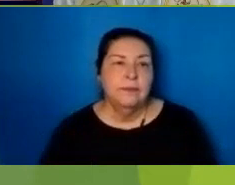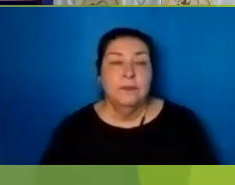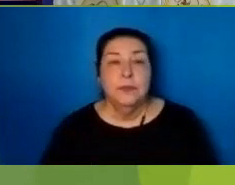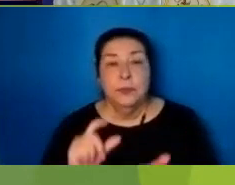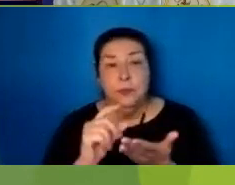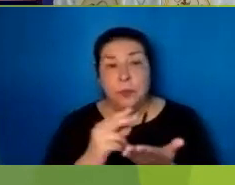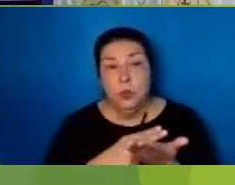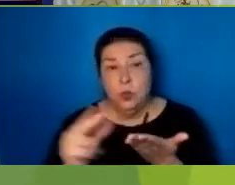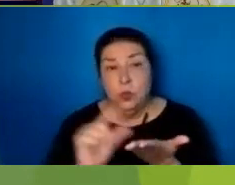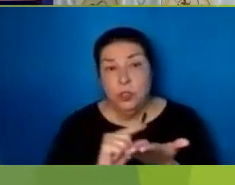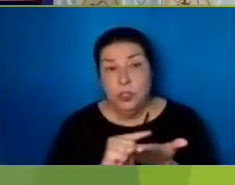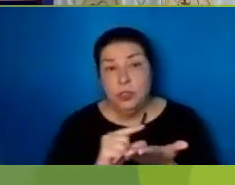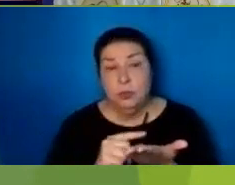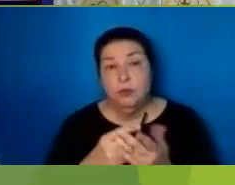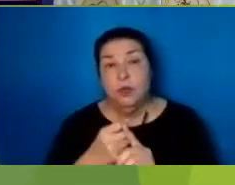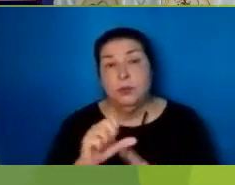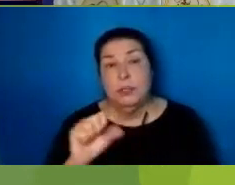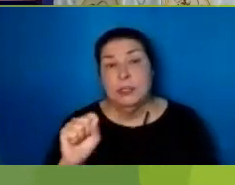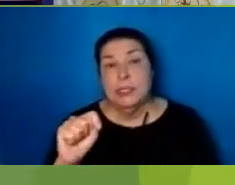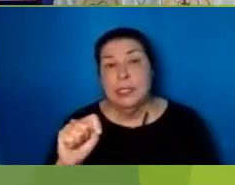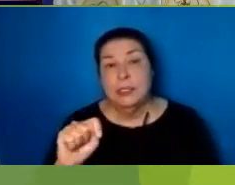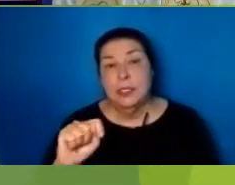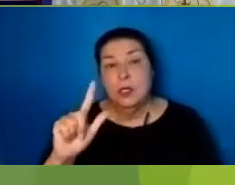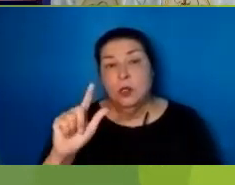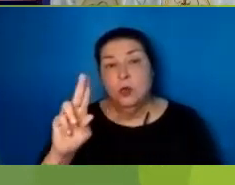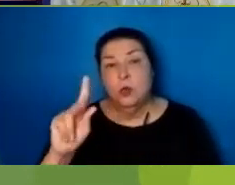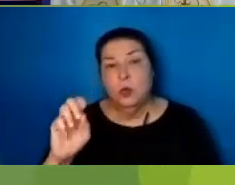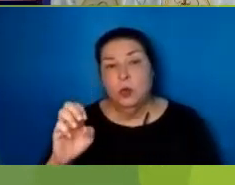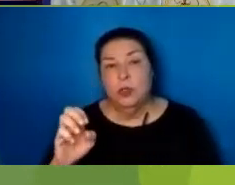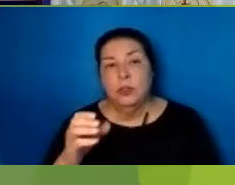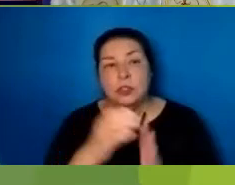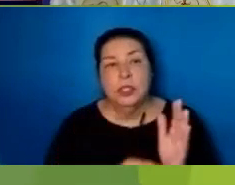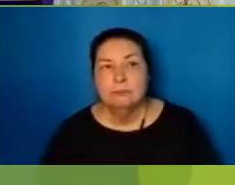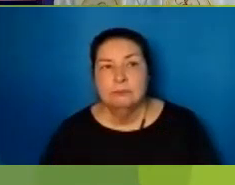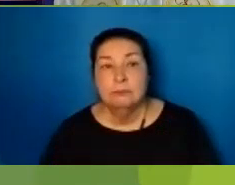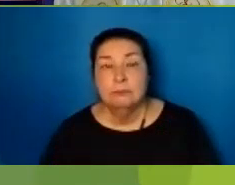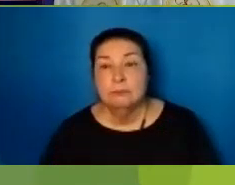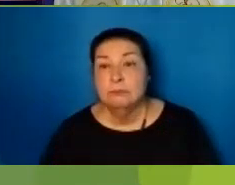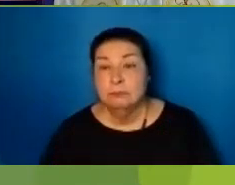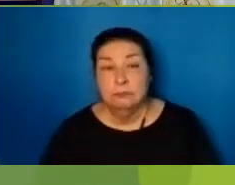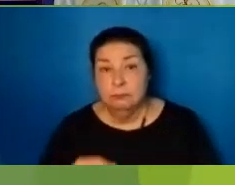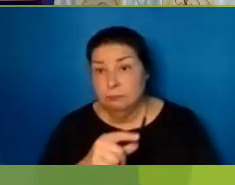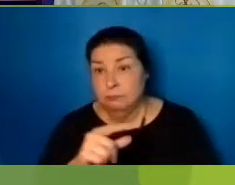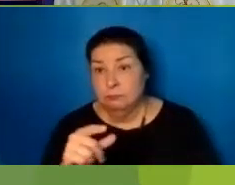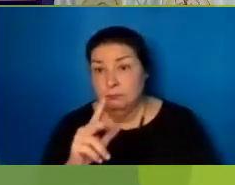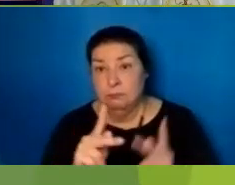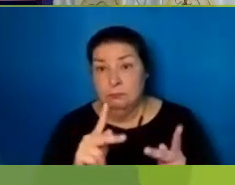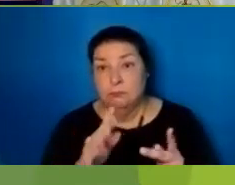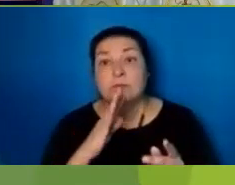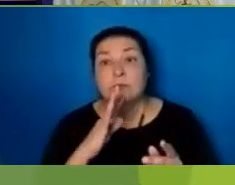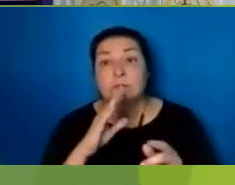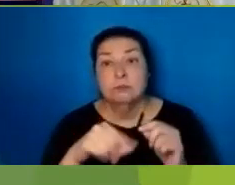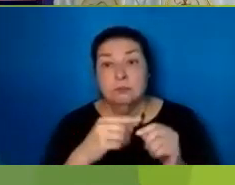The Holy Gospel According to St. Luke The 24th chapter As they were talking About these things